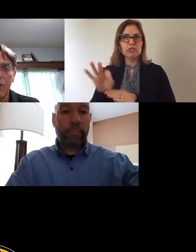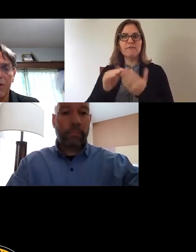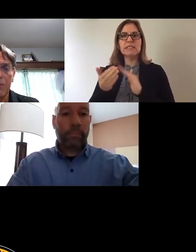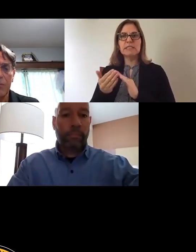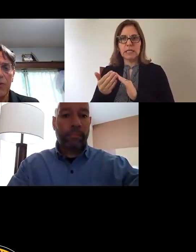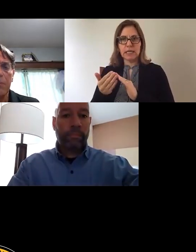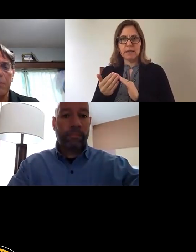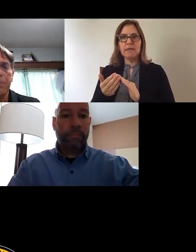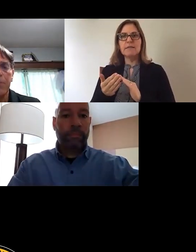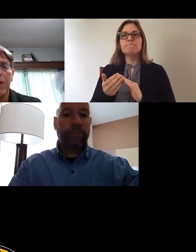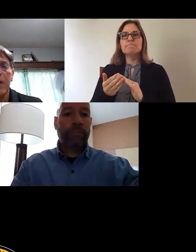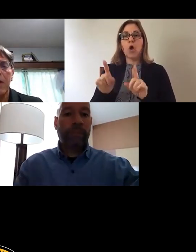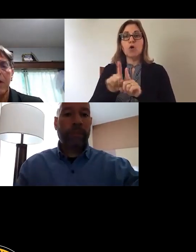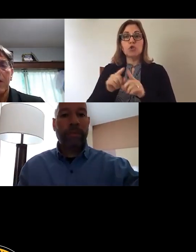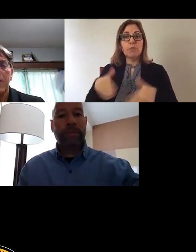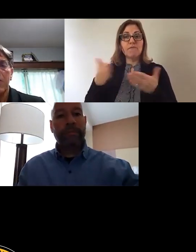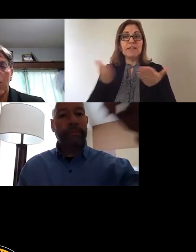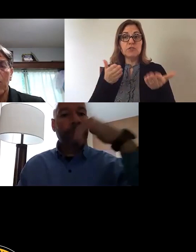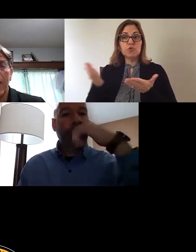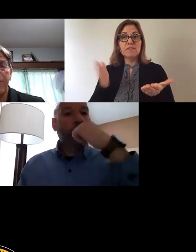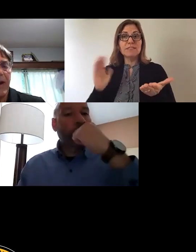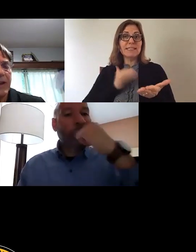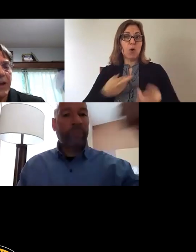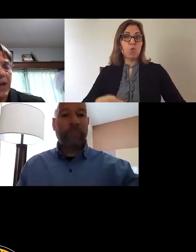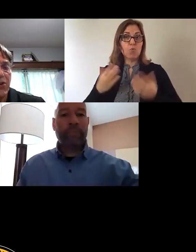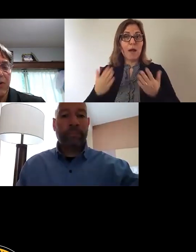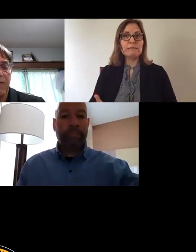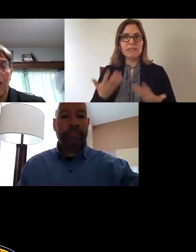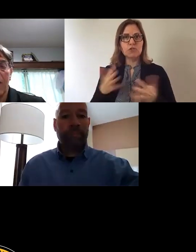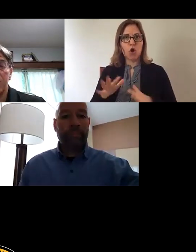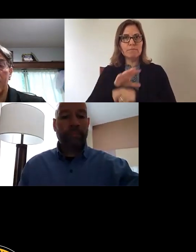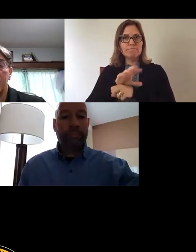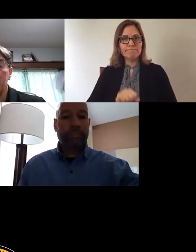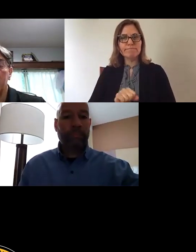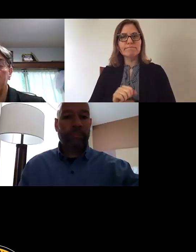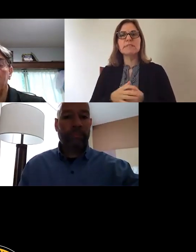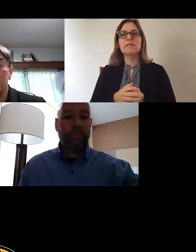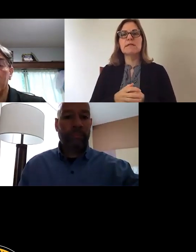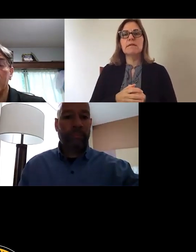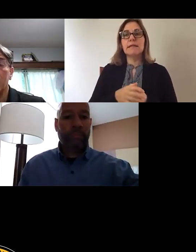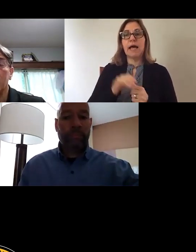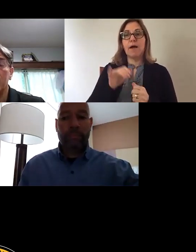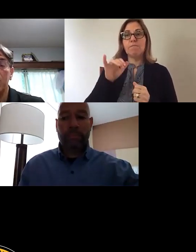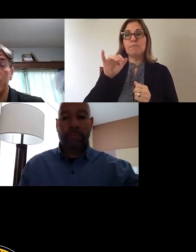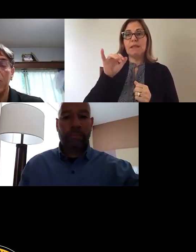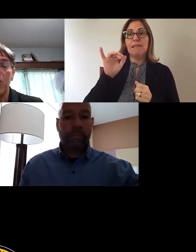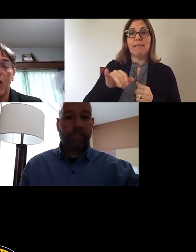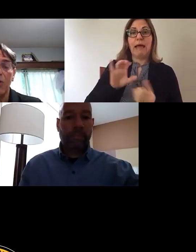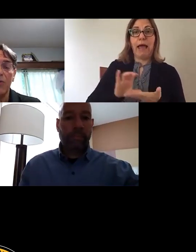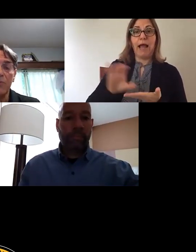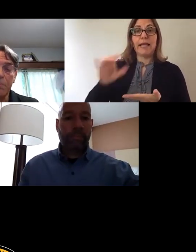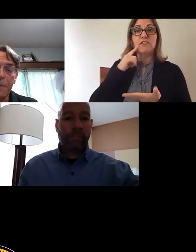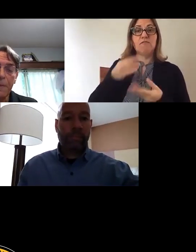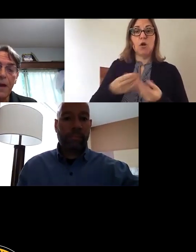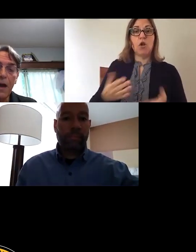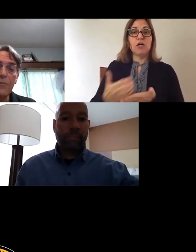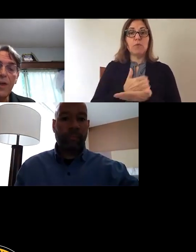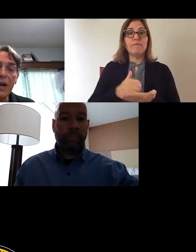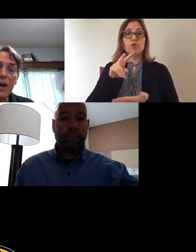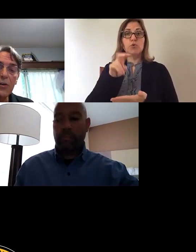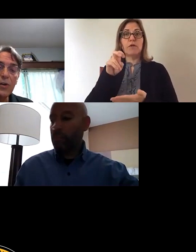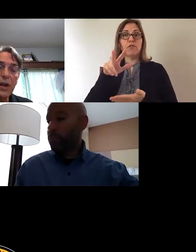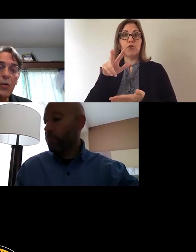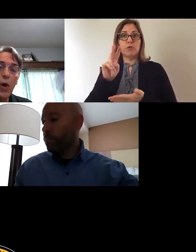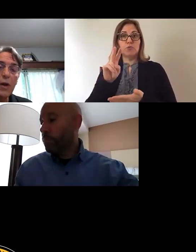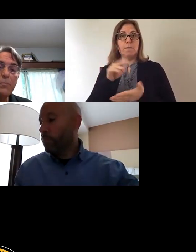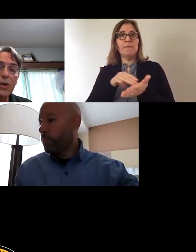residents are accustomed to. The total of allocation of lost revenue was $232 million of